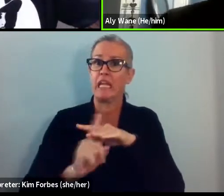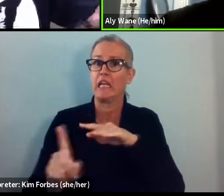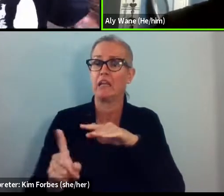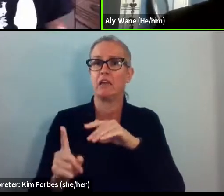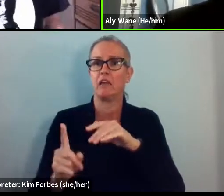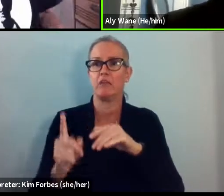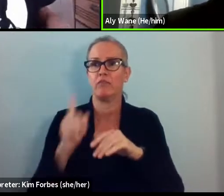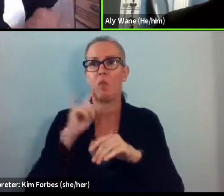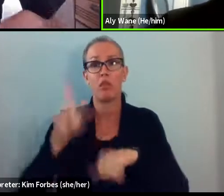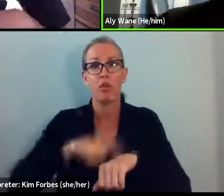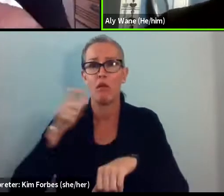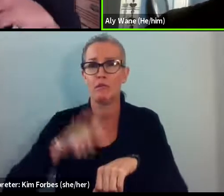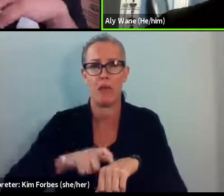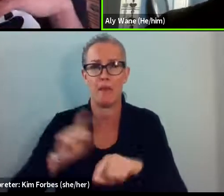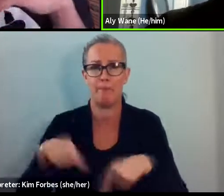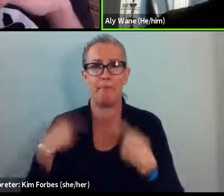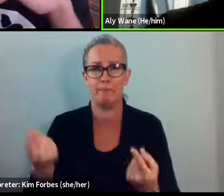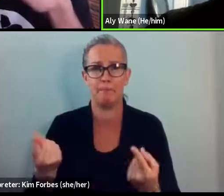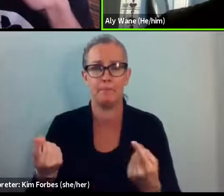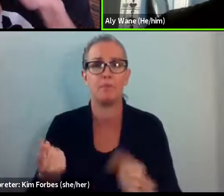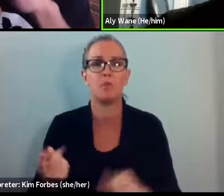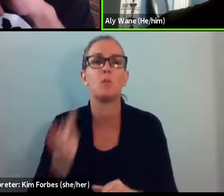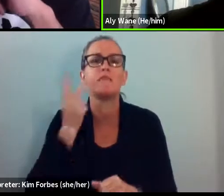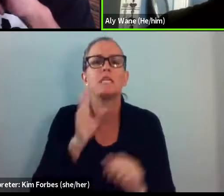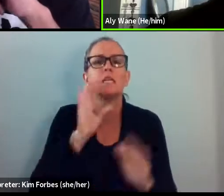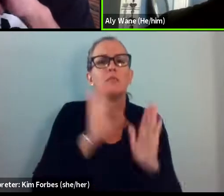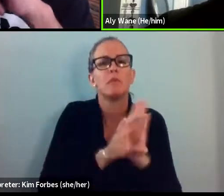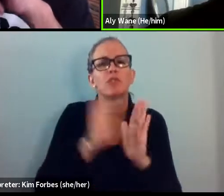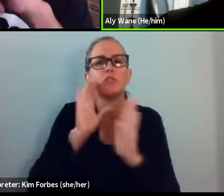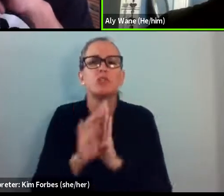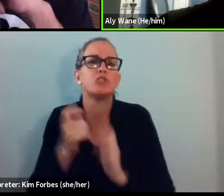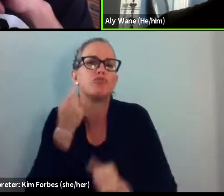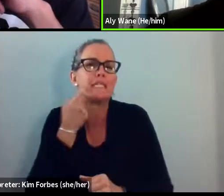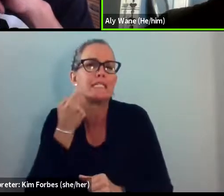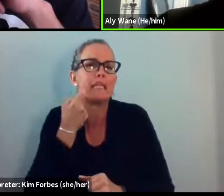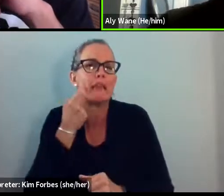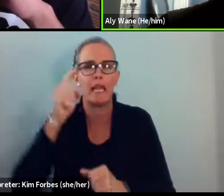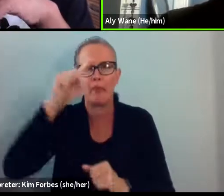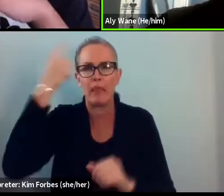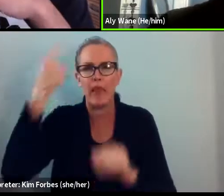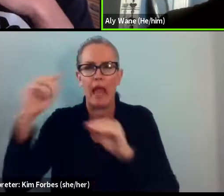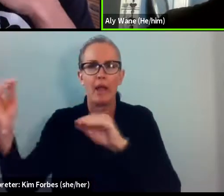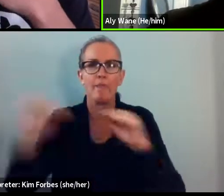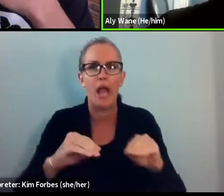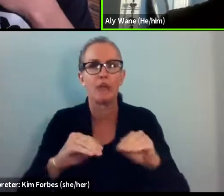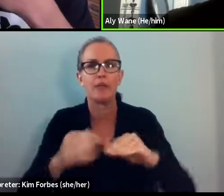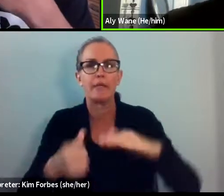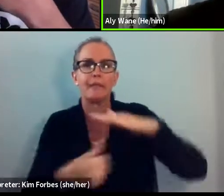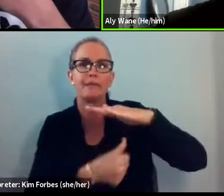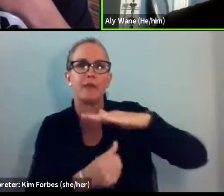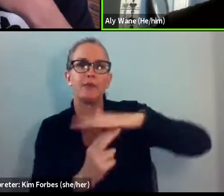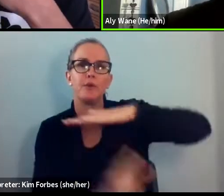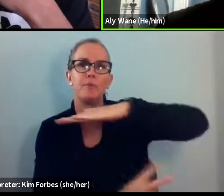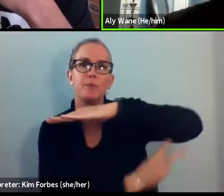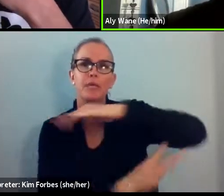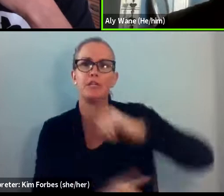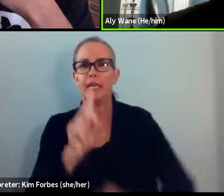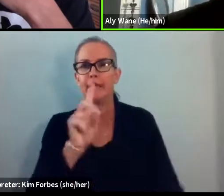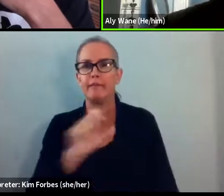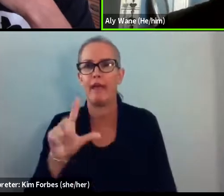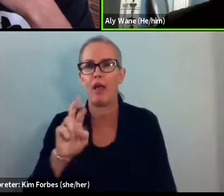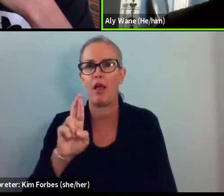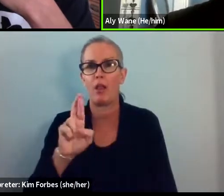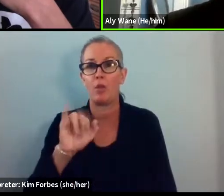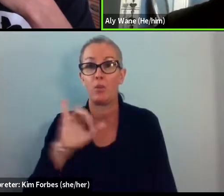quite a while. This is even though we've seen these pictures of sort of black migrants, you know, under a bridge in Del Rio, Texas, this has been